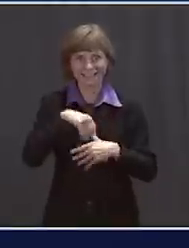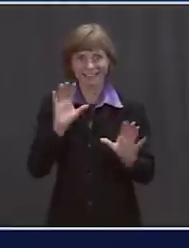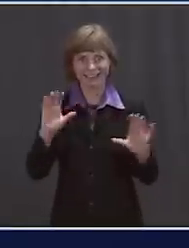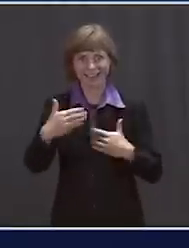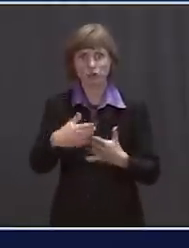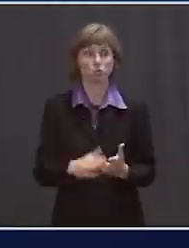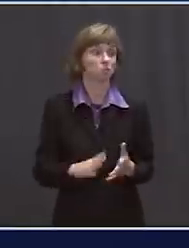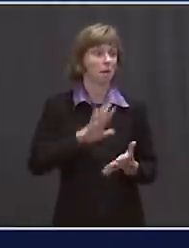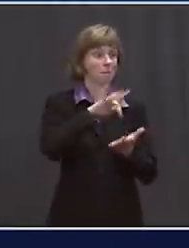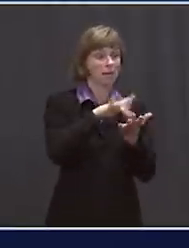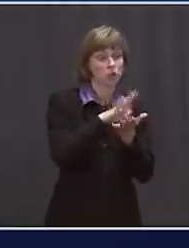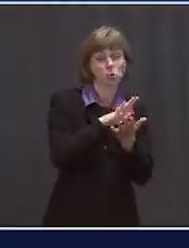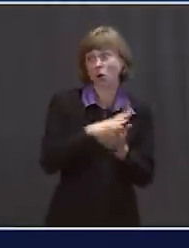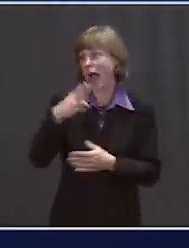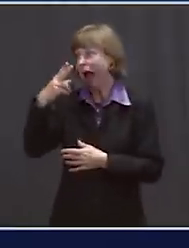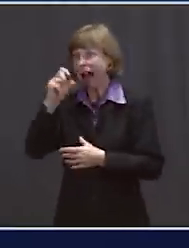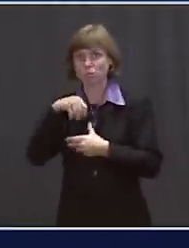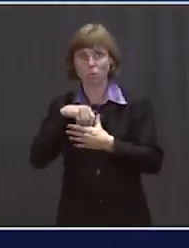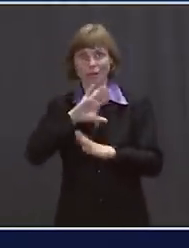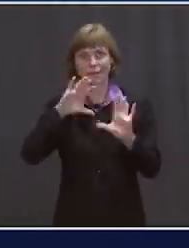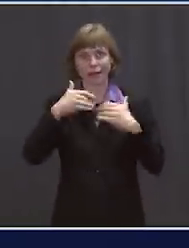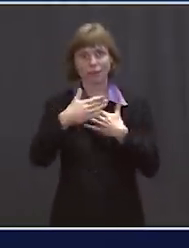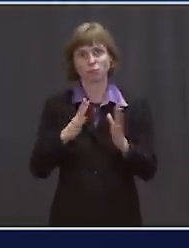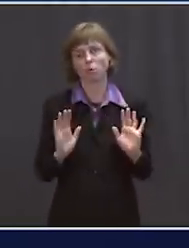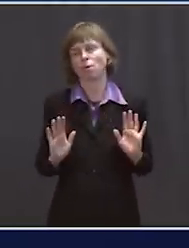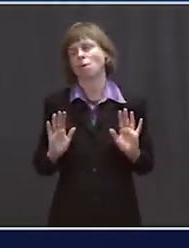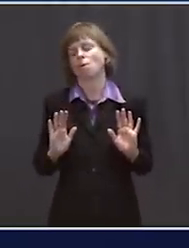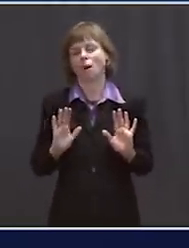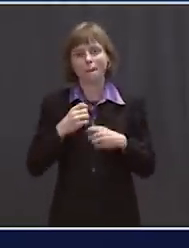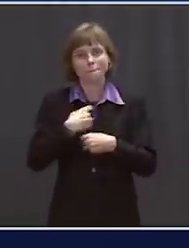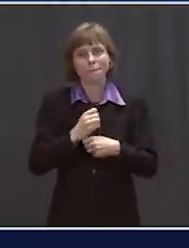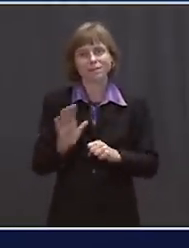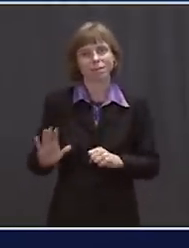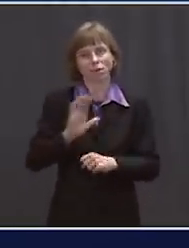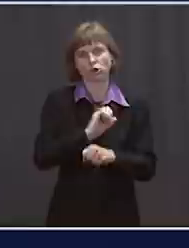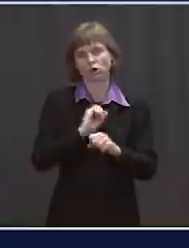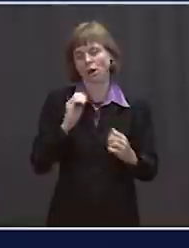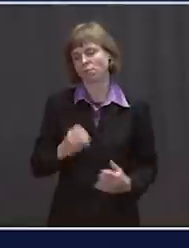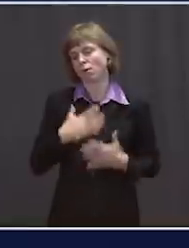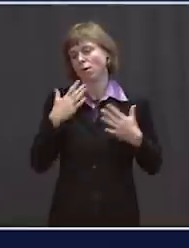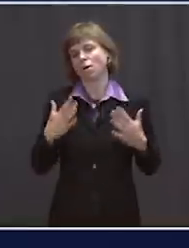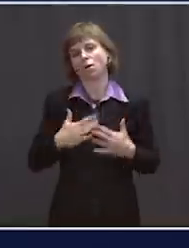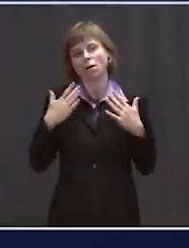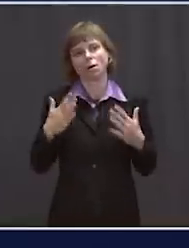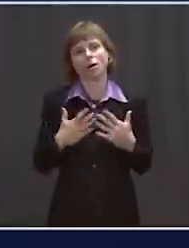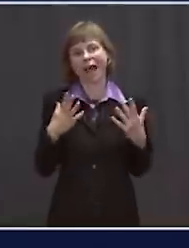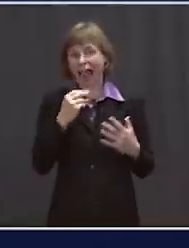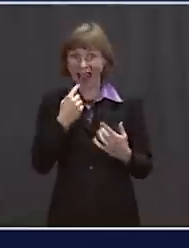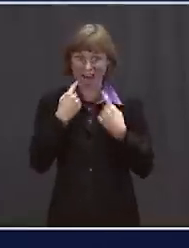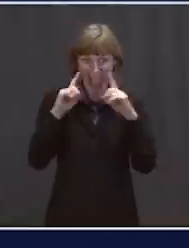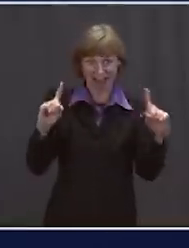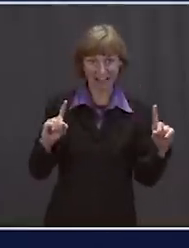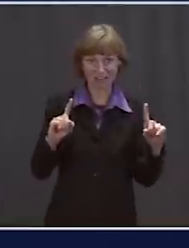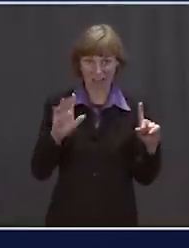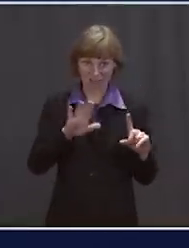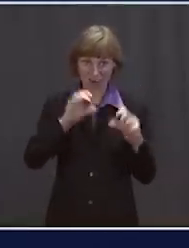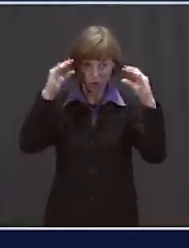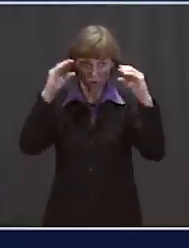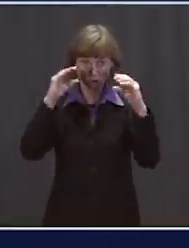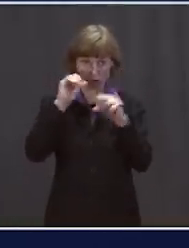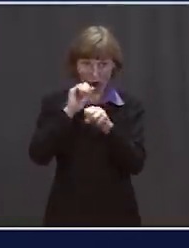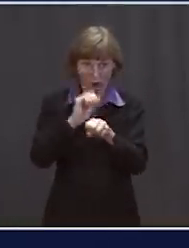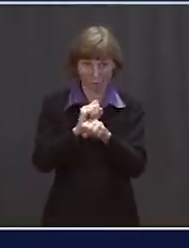schoolers or high schoolers in the classroom, it makes their job more enjoyable, makes them more effective at what they do. The President is